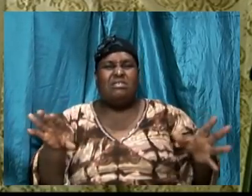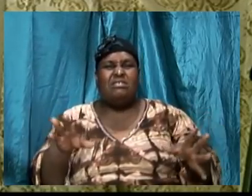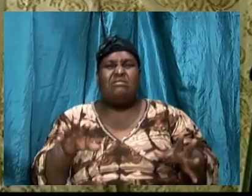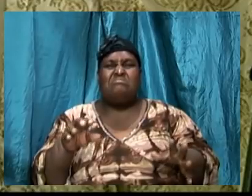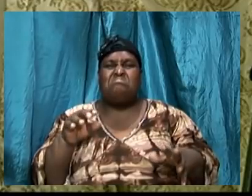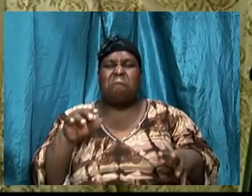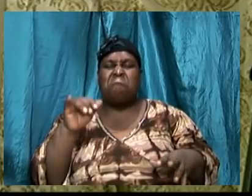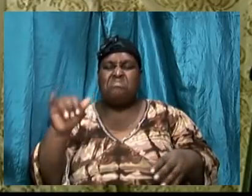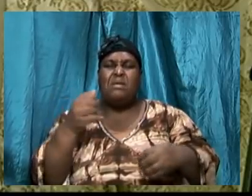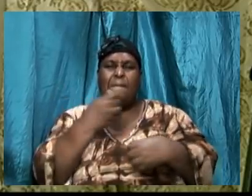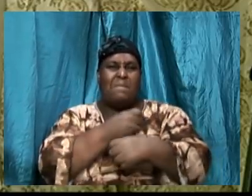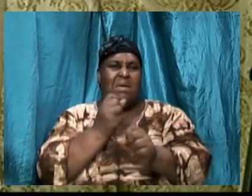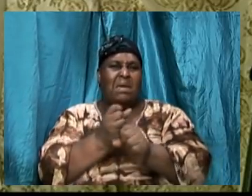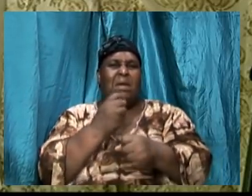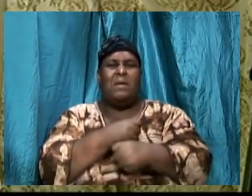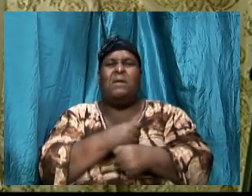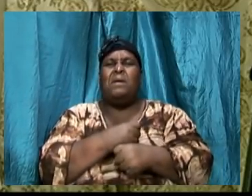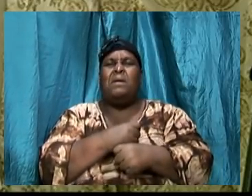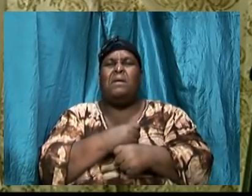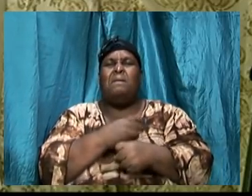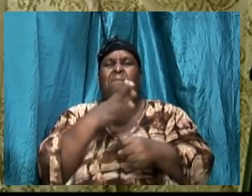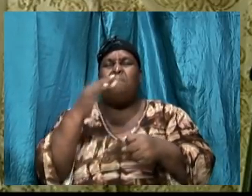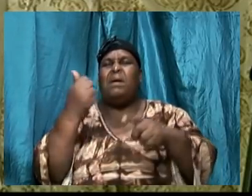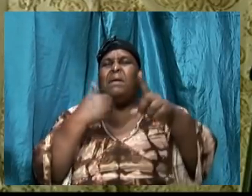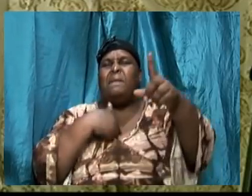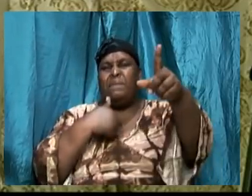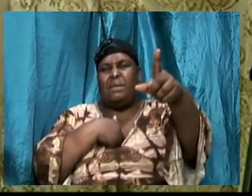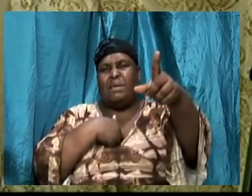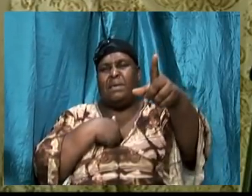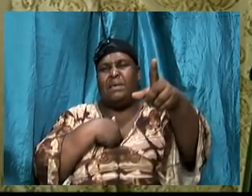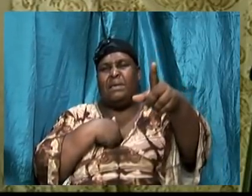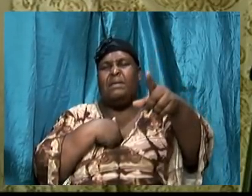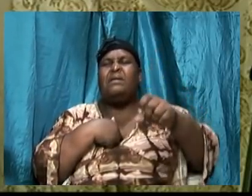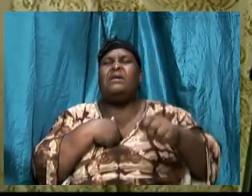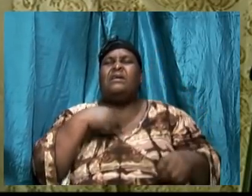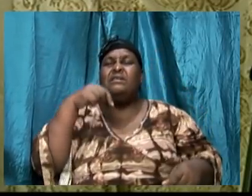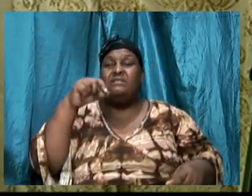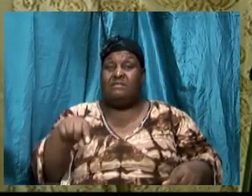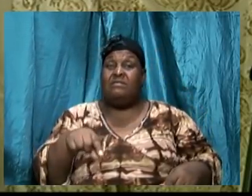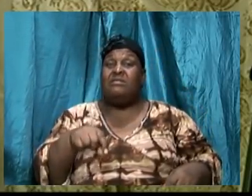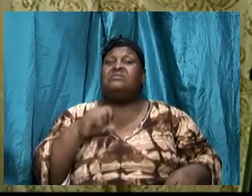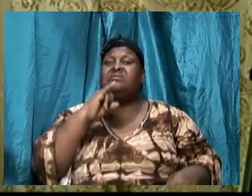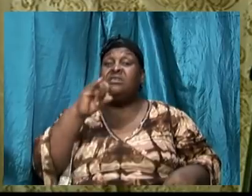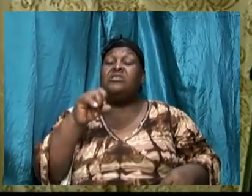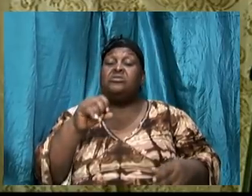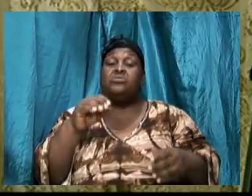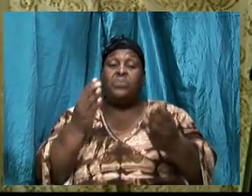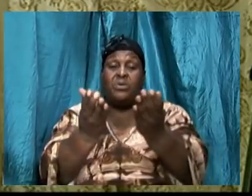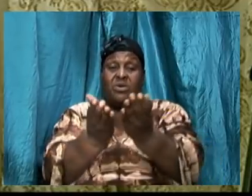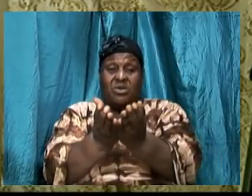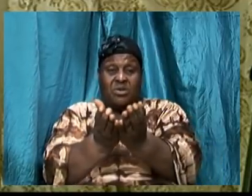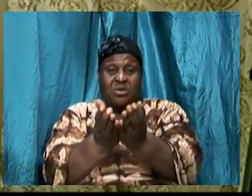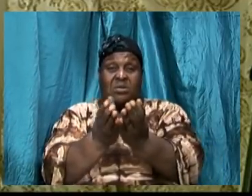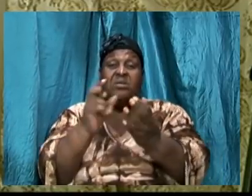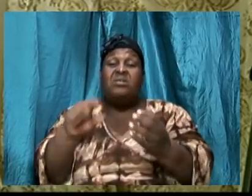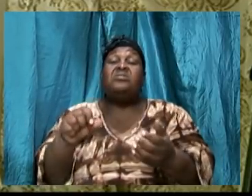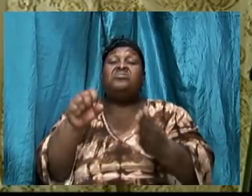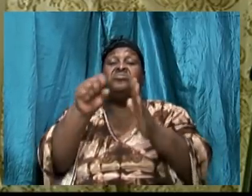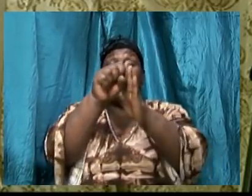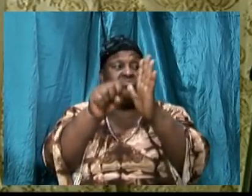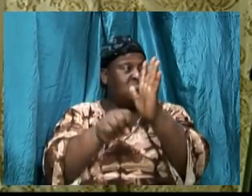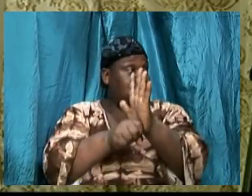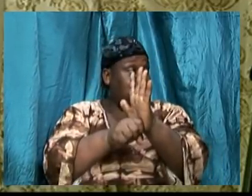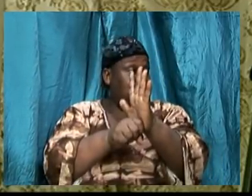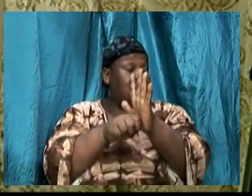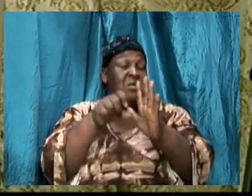word. This is book. This is scripture. And we need to